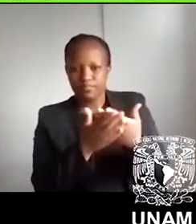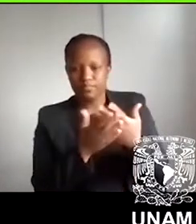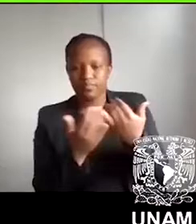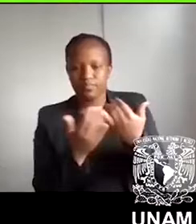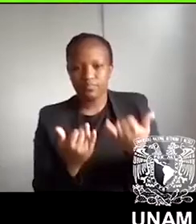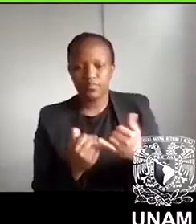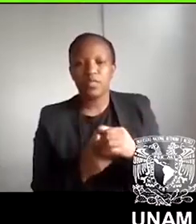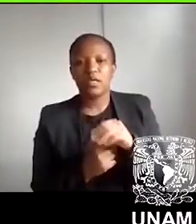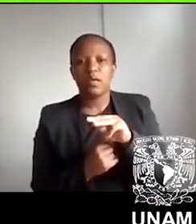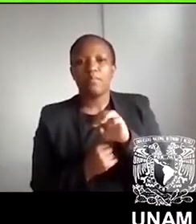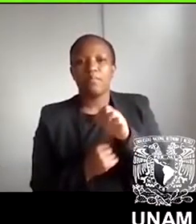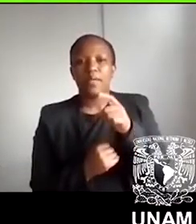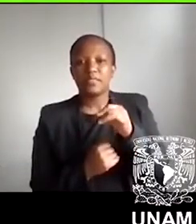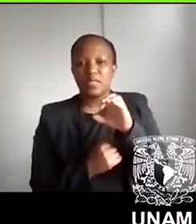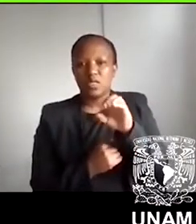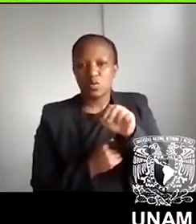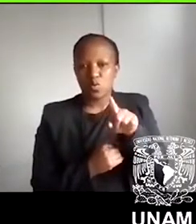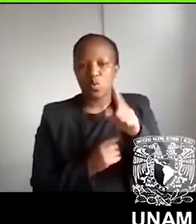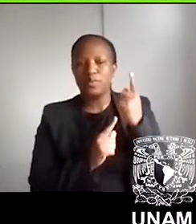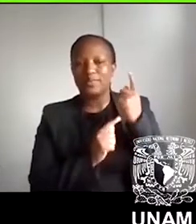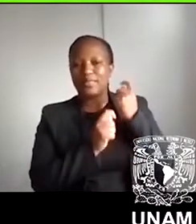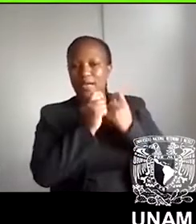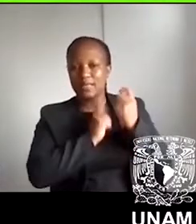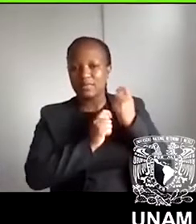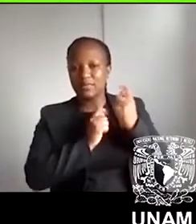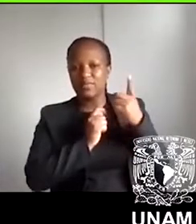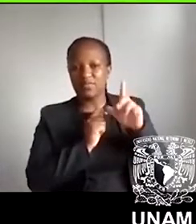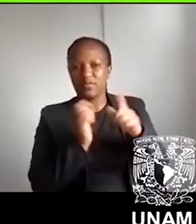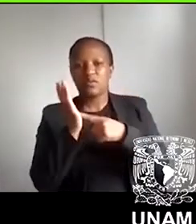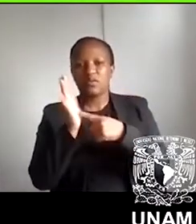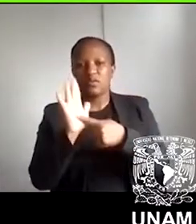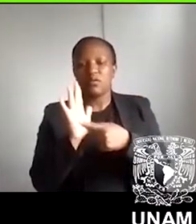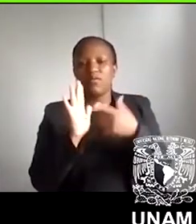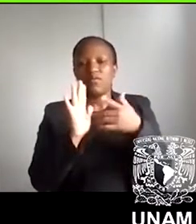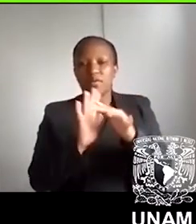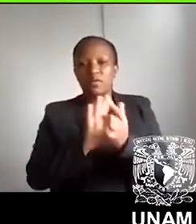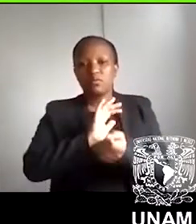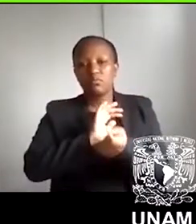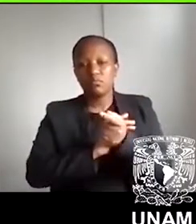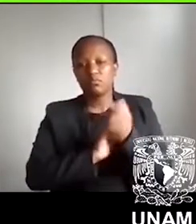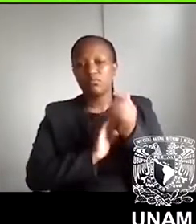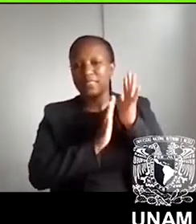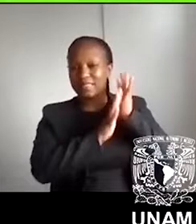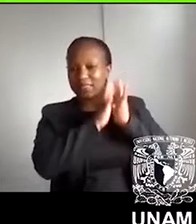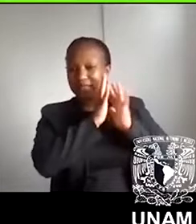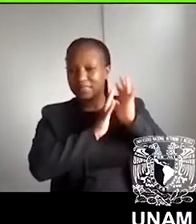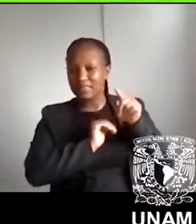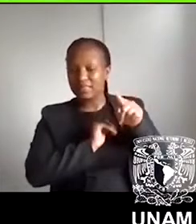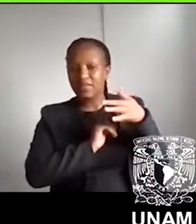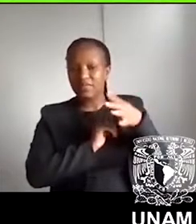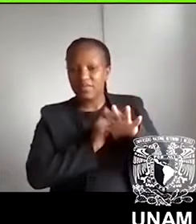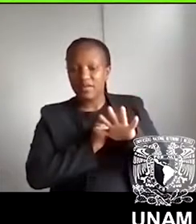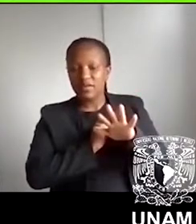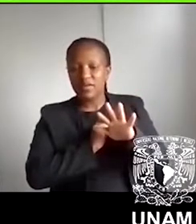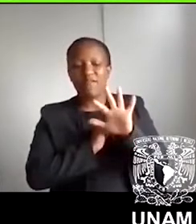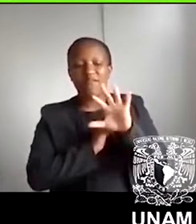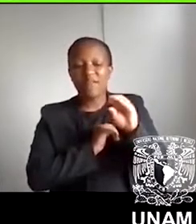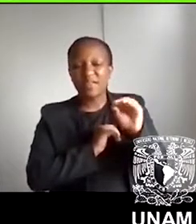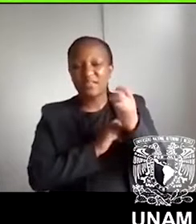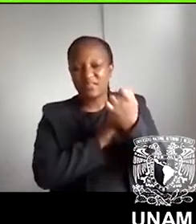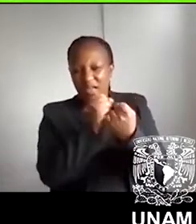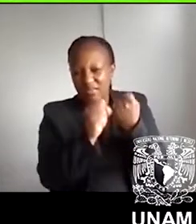tradition. This tradition was developed during a long historical process spanning almost 500 years